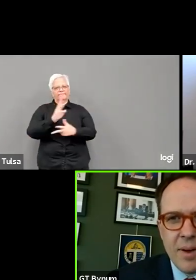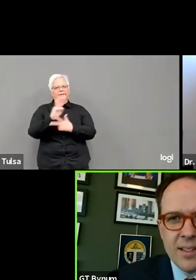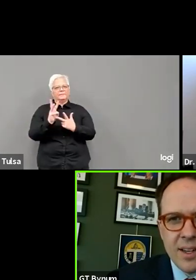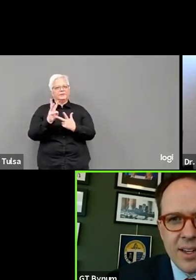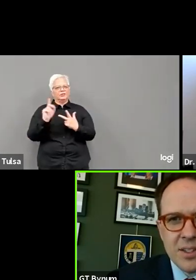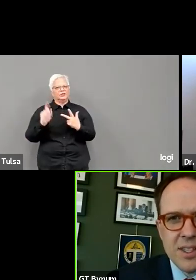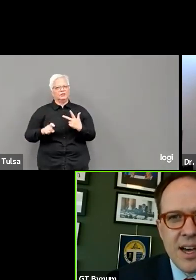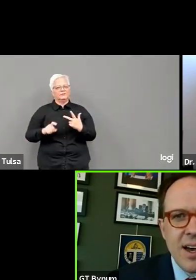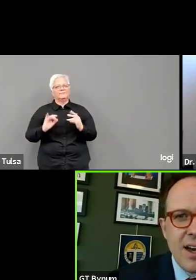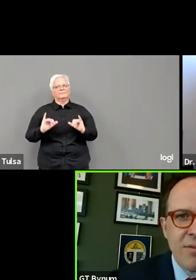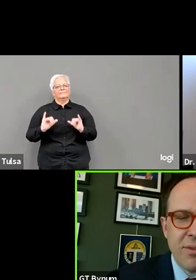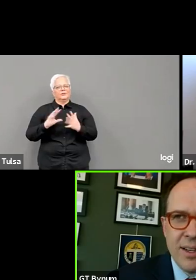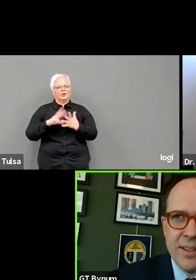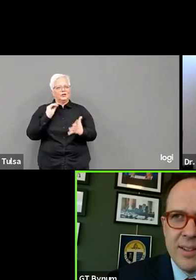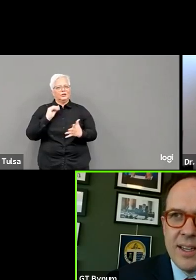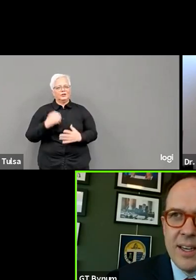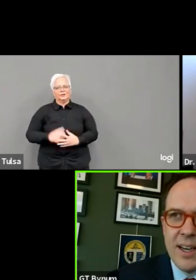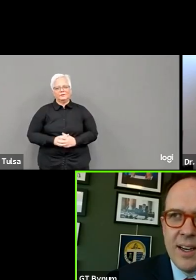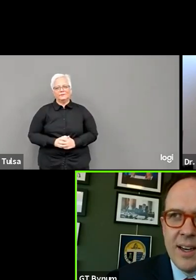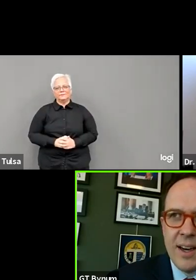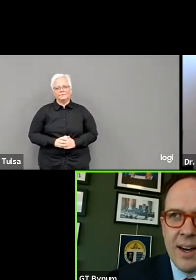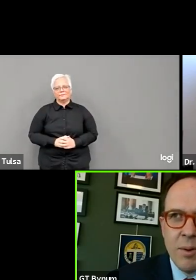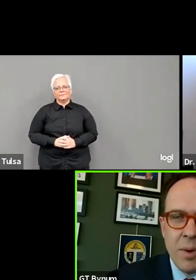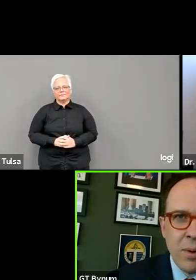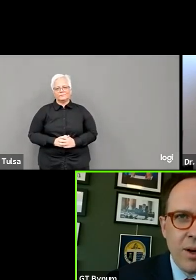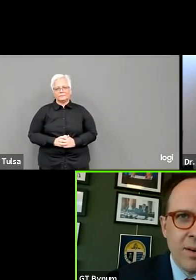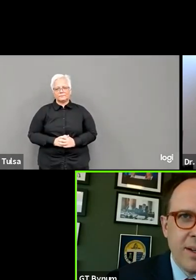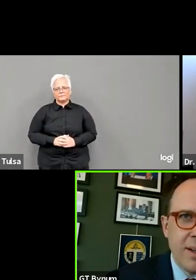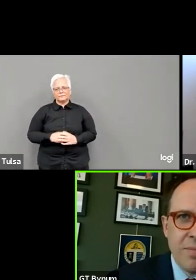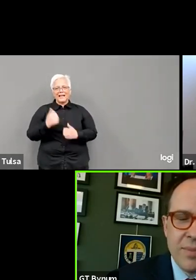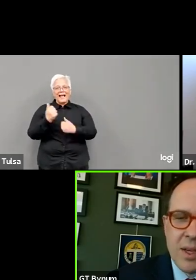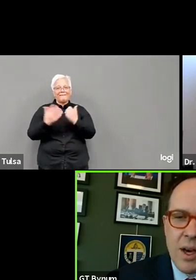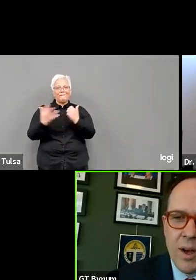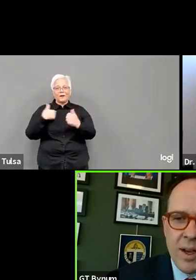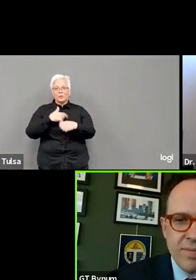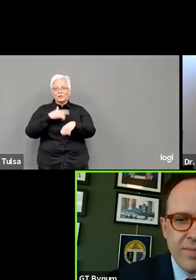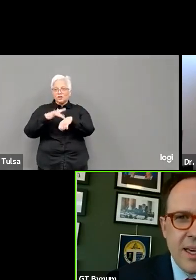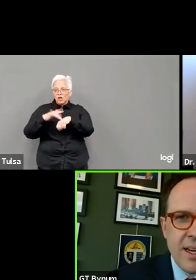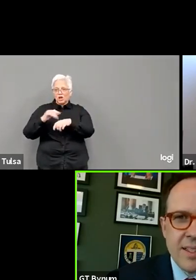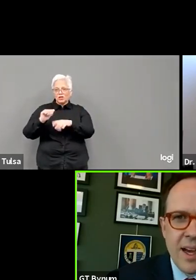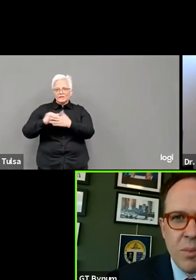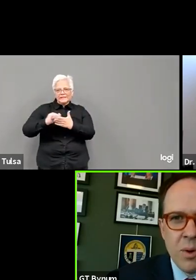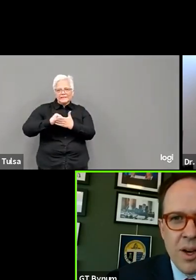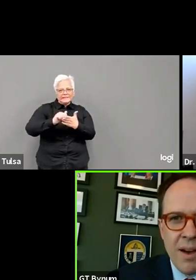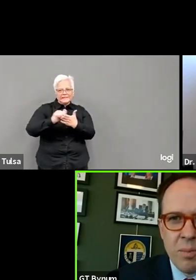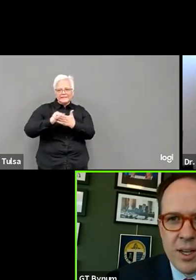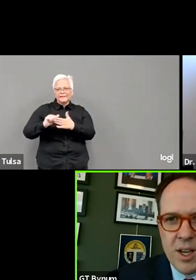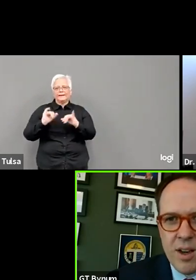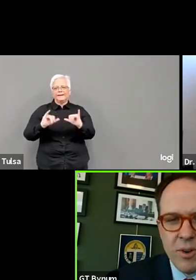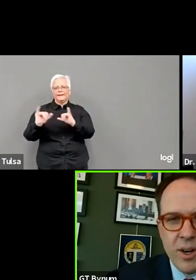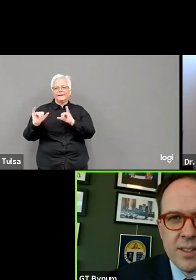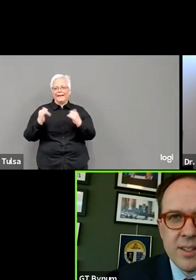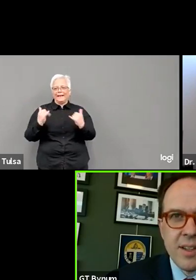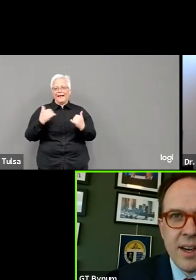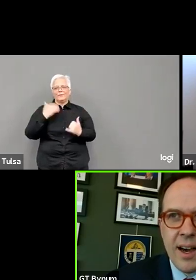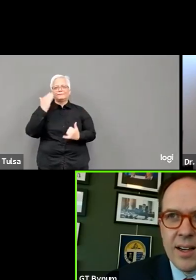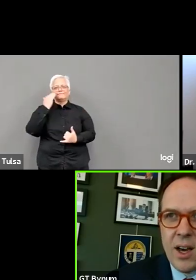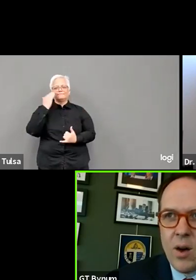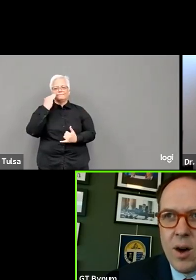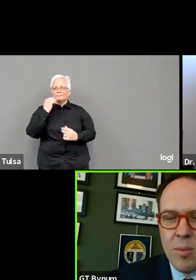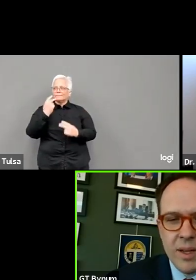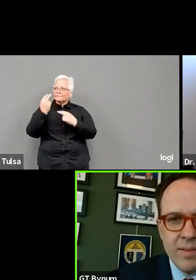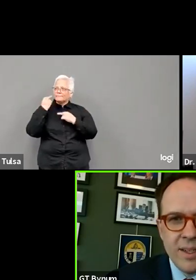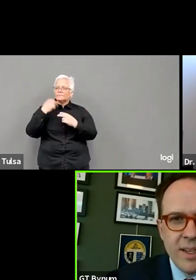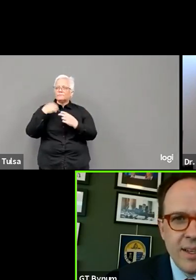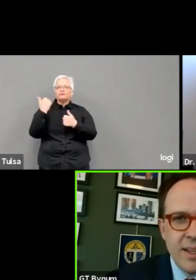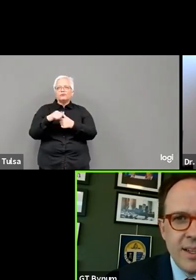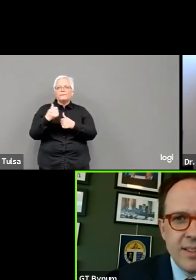antibacterial stuff. And I remember going anytime we would have a press conference, I'd